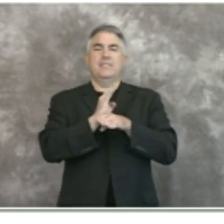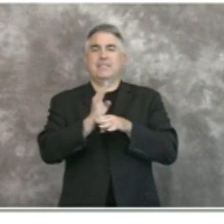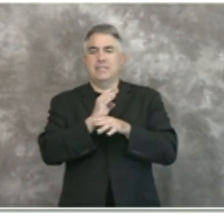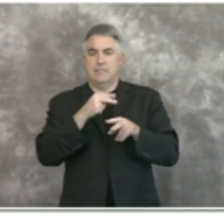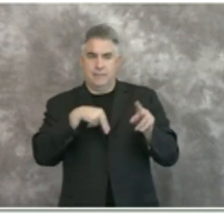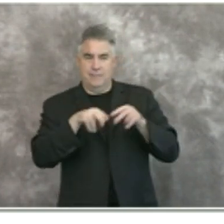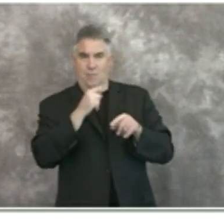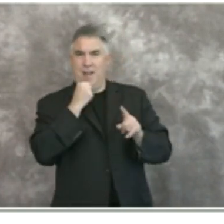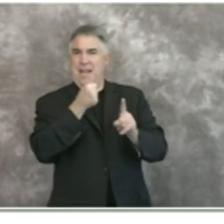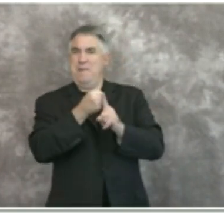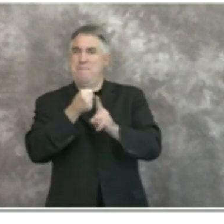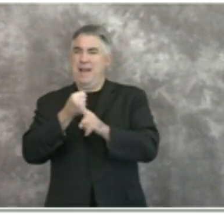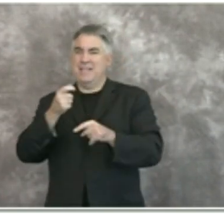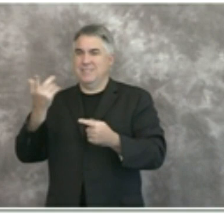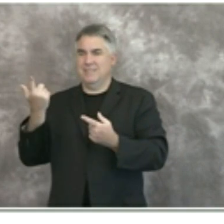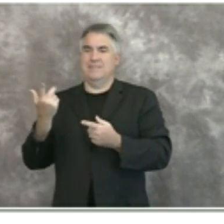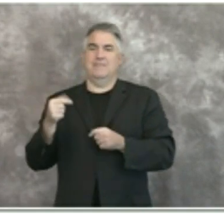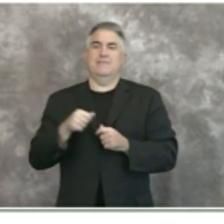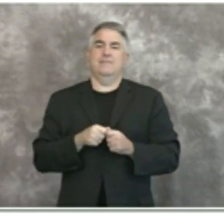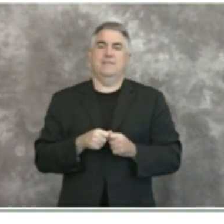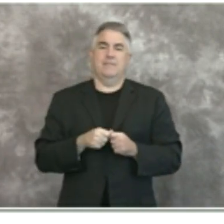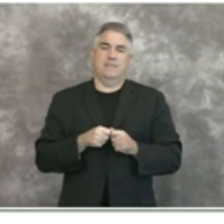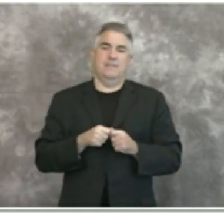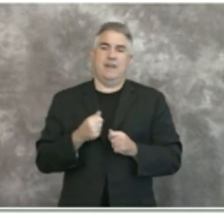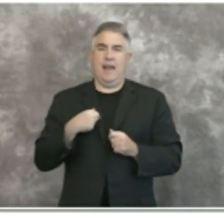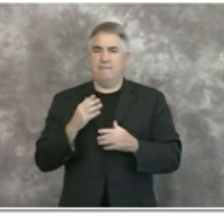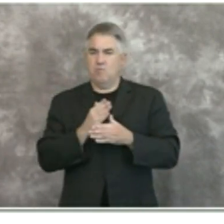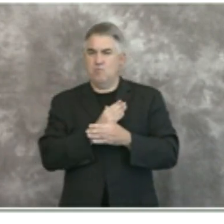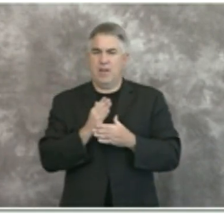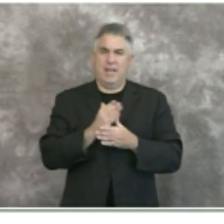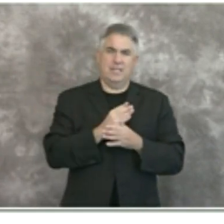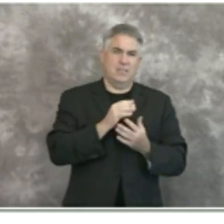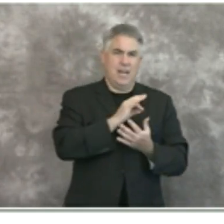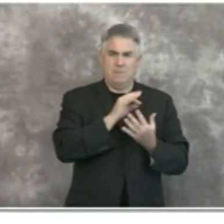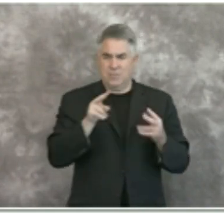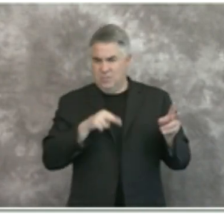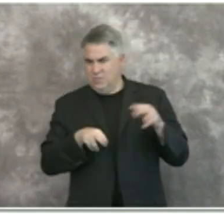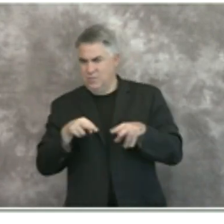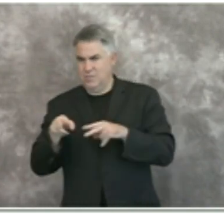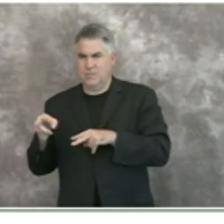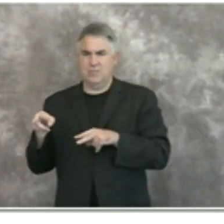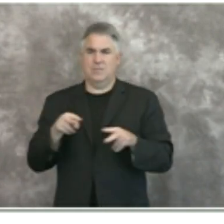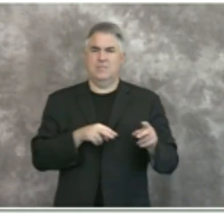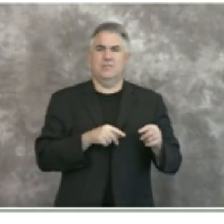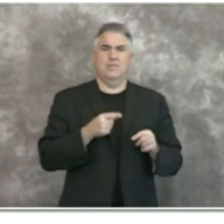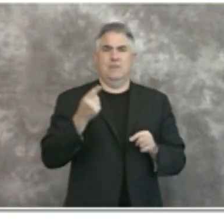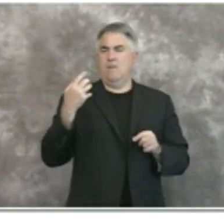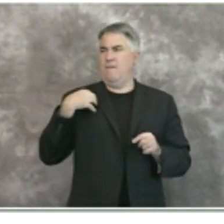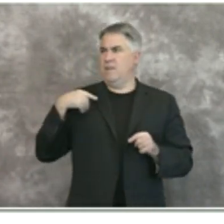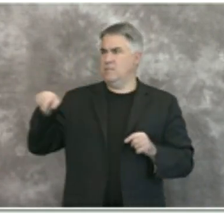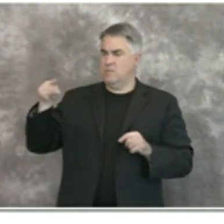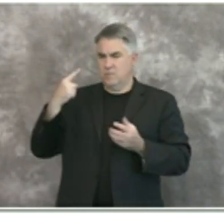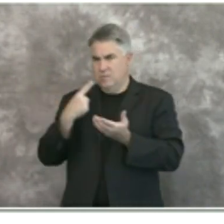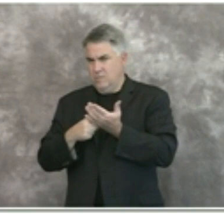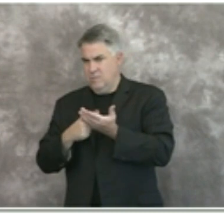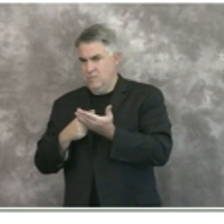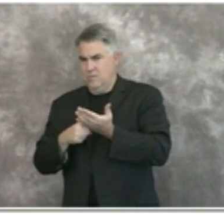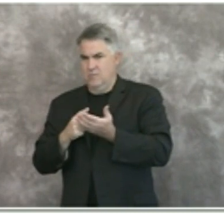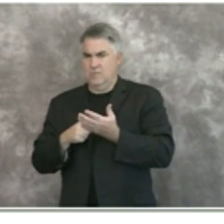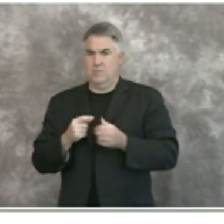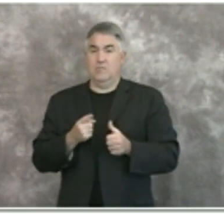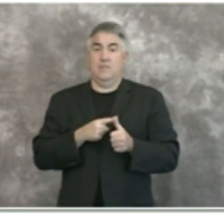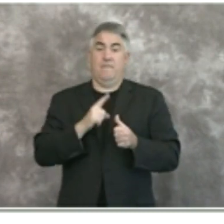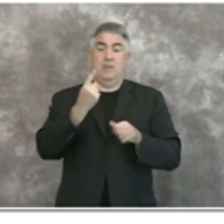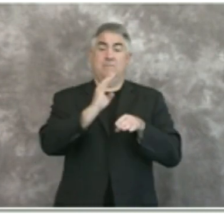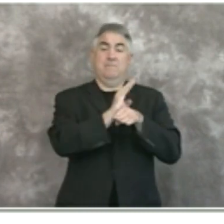but we have a range of options at the public health officers uh discretion the first would be industry specific action uh this could be